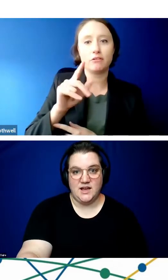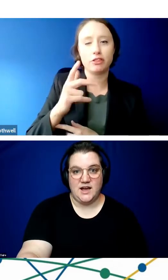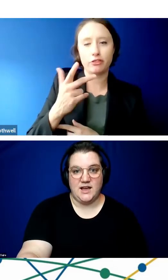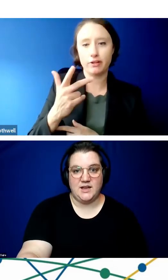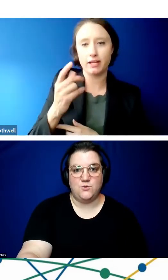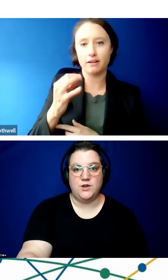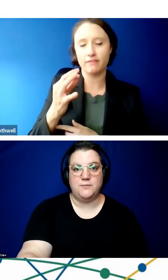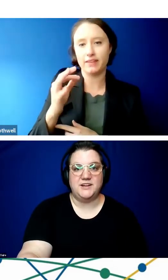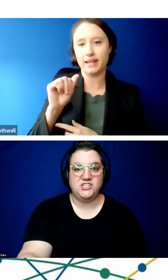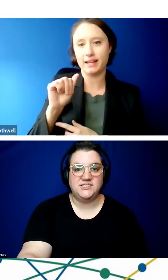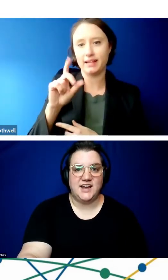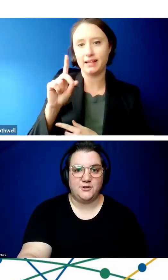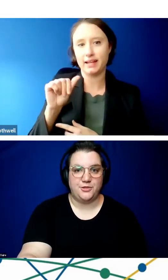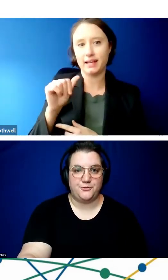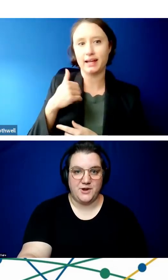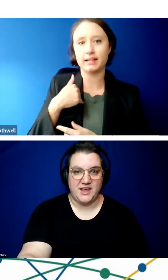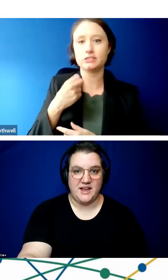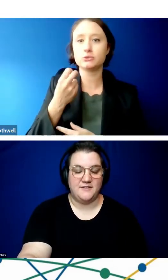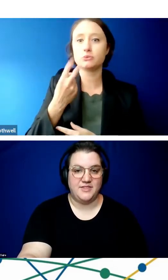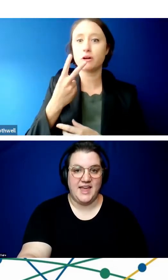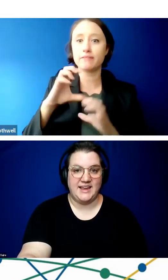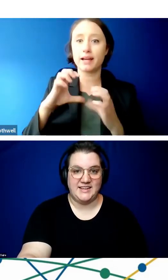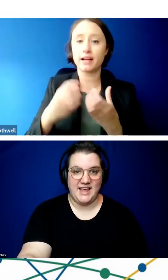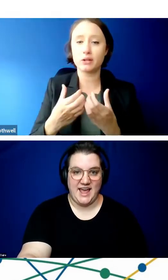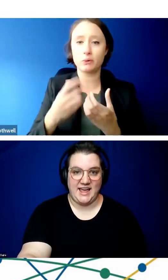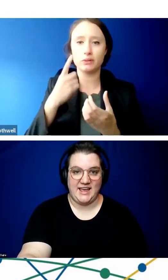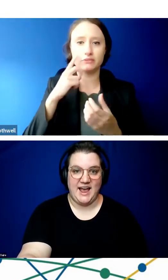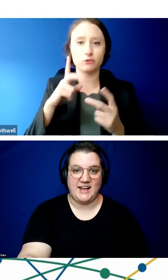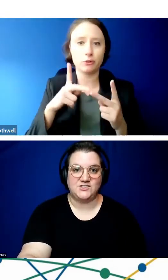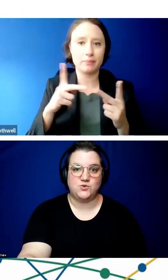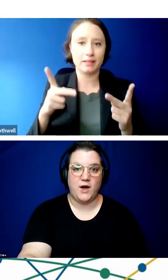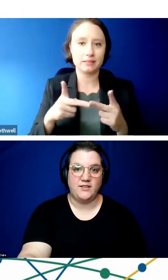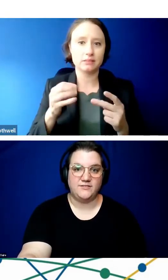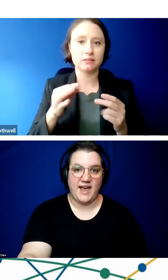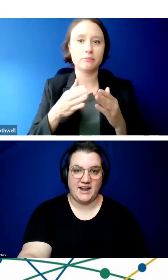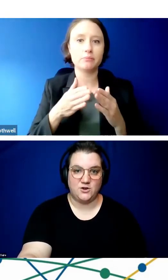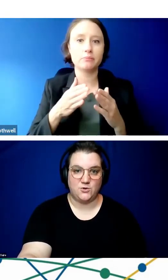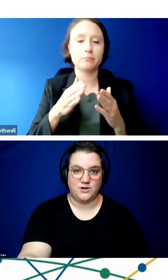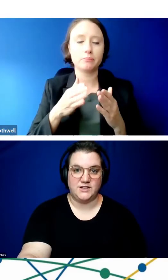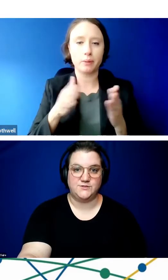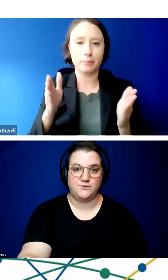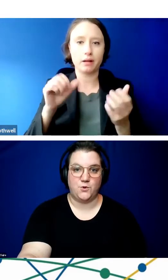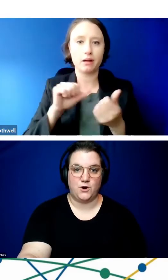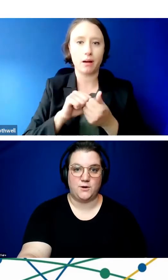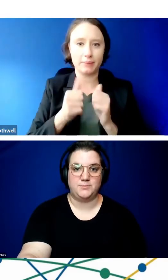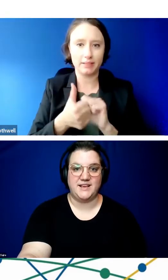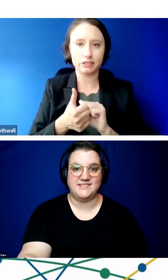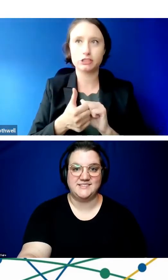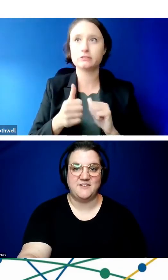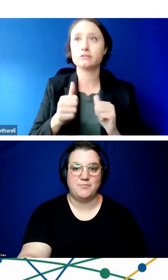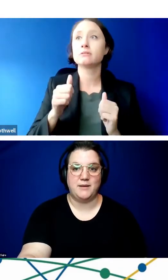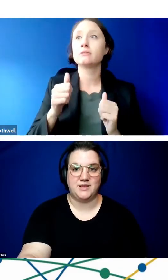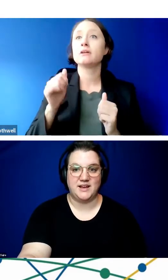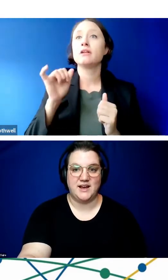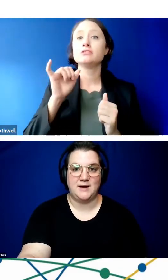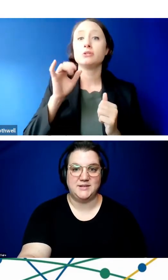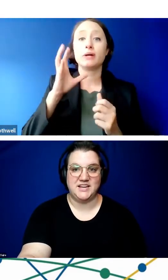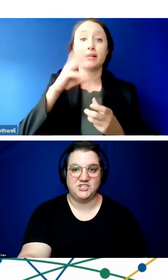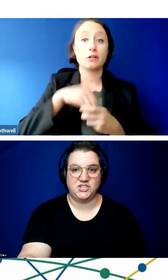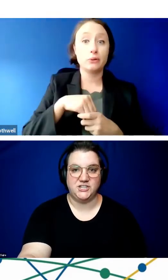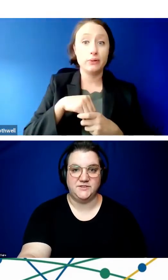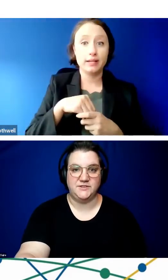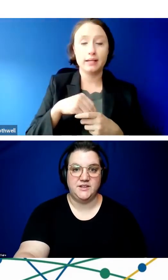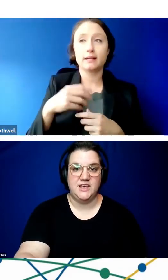I will mention title three of the ADA has 12 categories for places of public